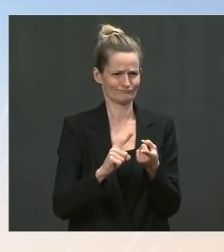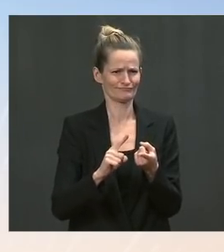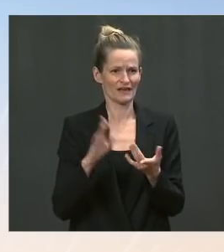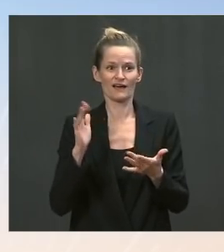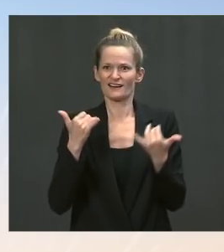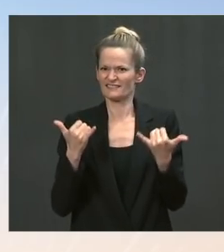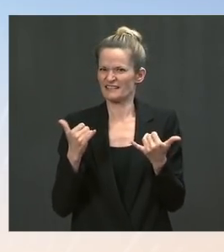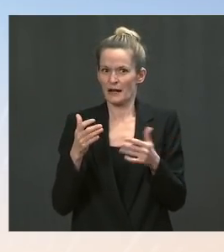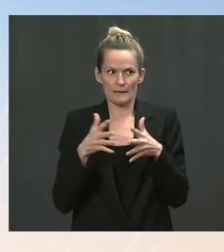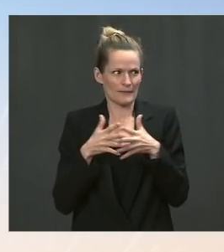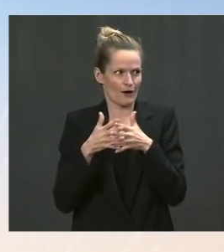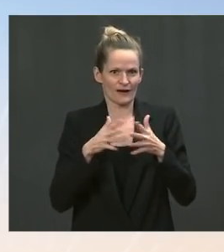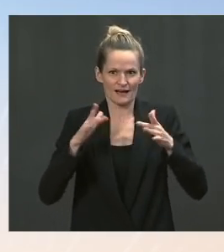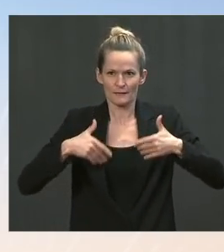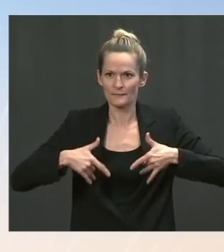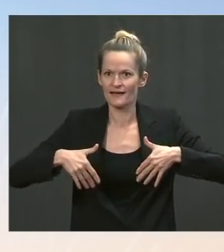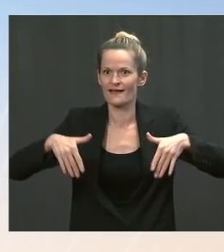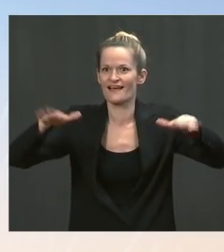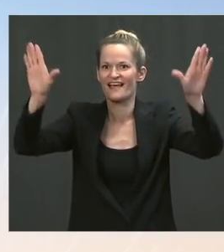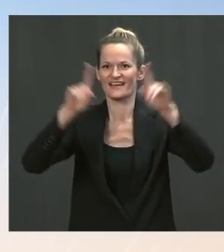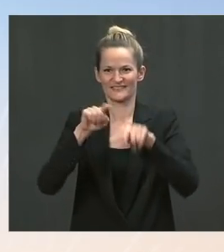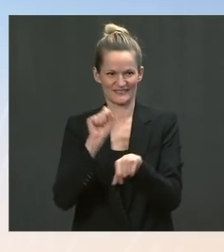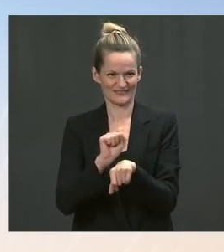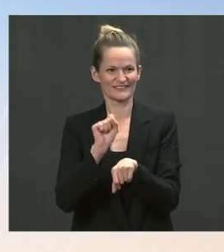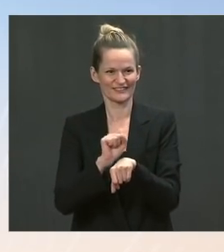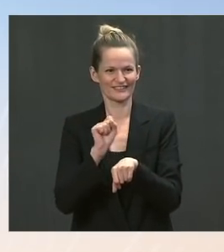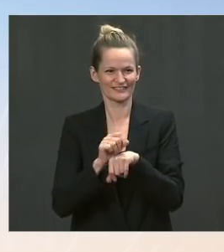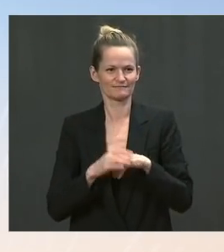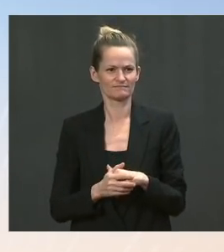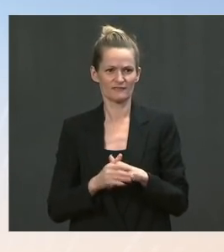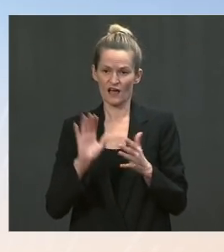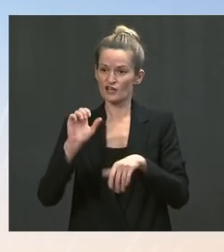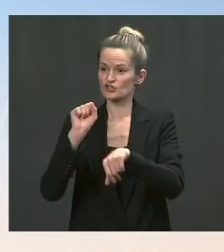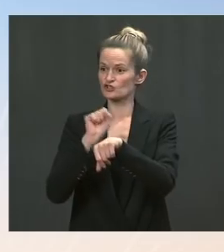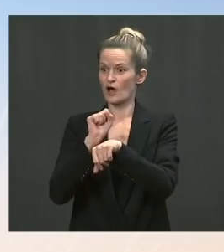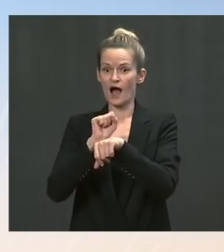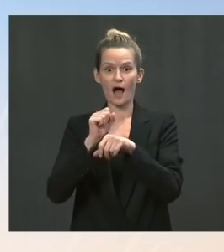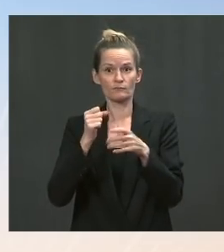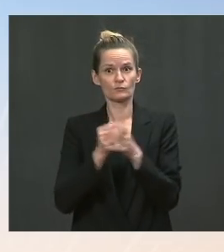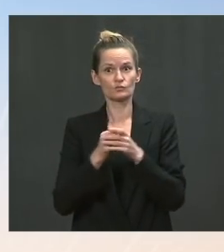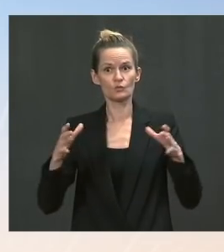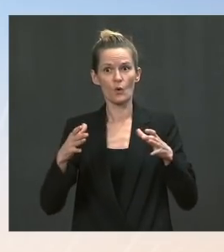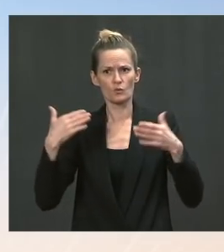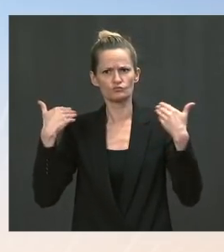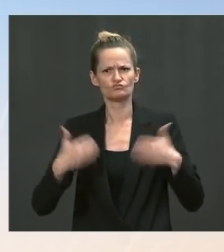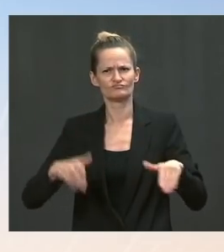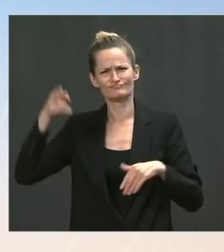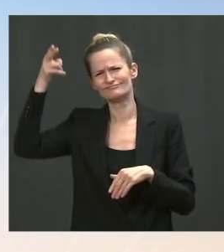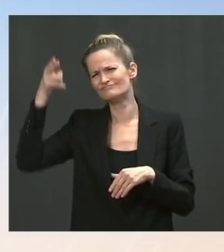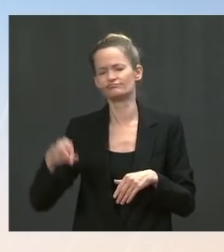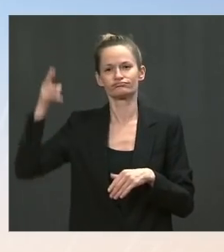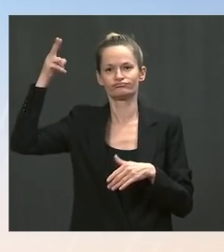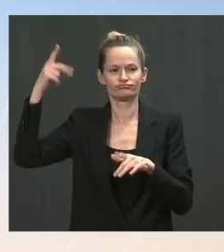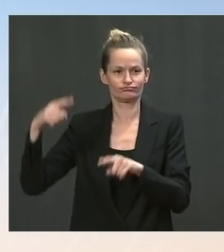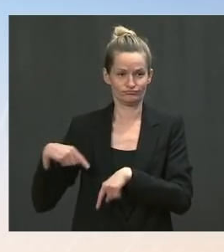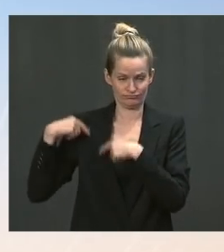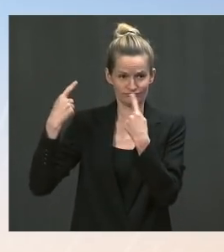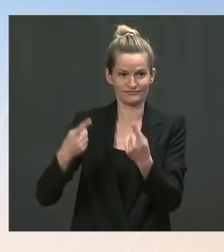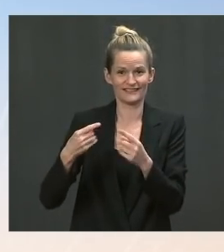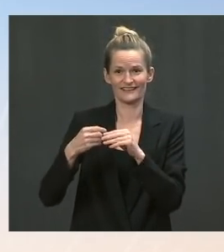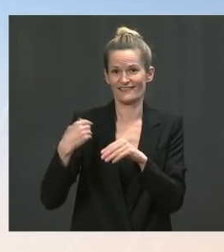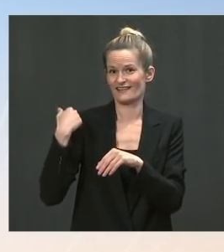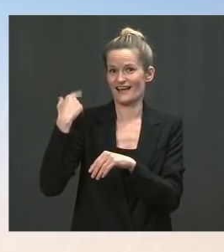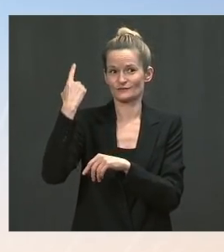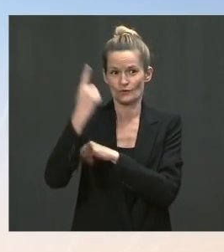the fastest monthly job growth in almost a year. Labor force participation also ticked up as more Americans got back to work. Since January,